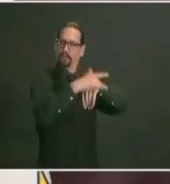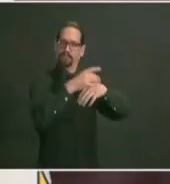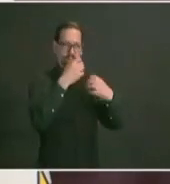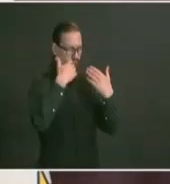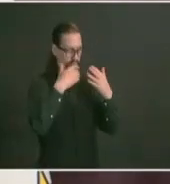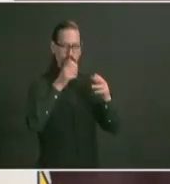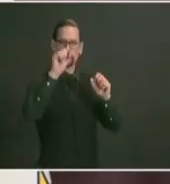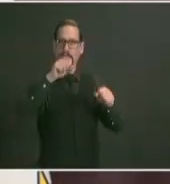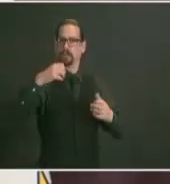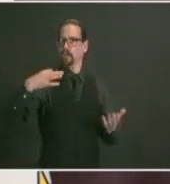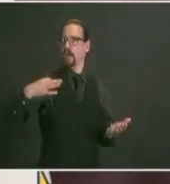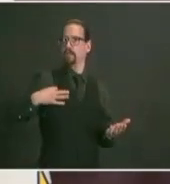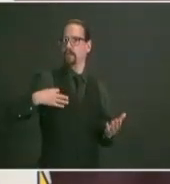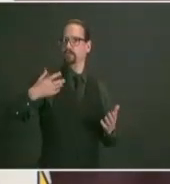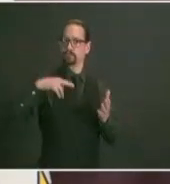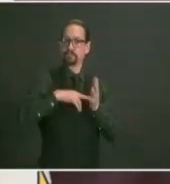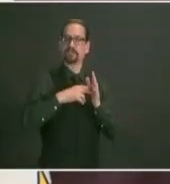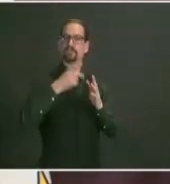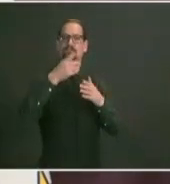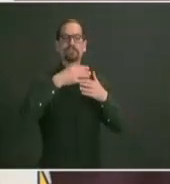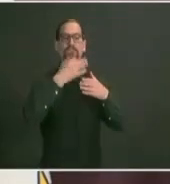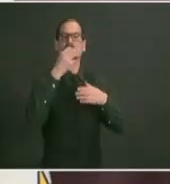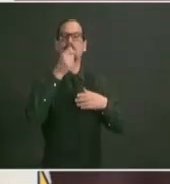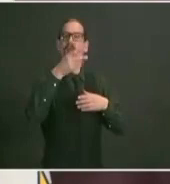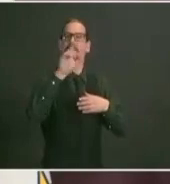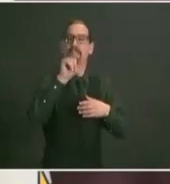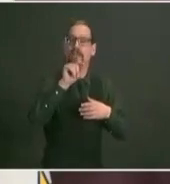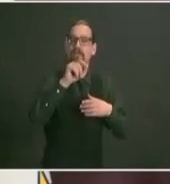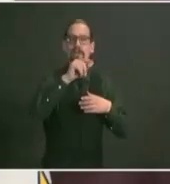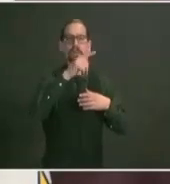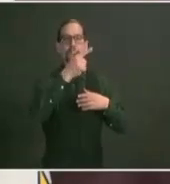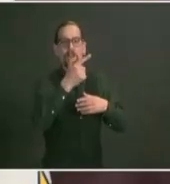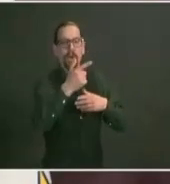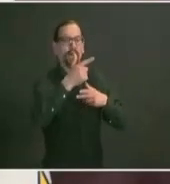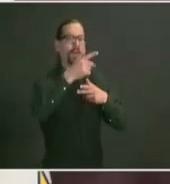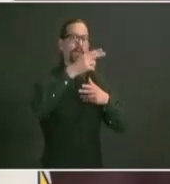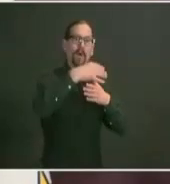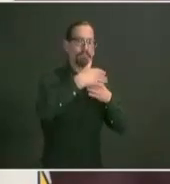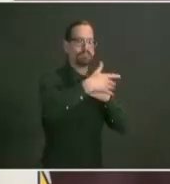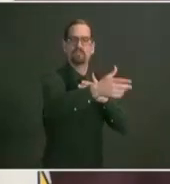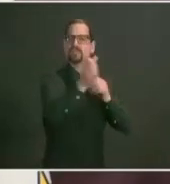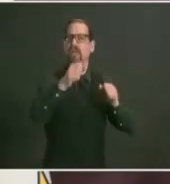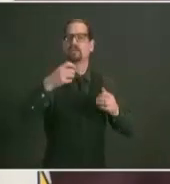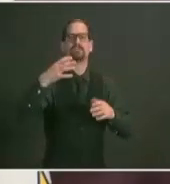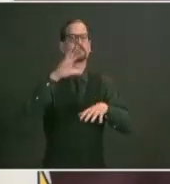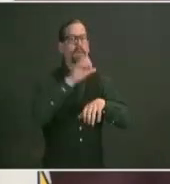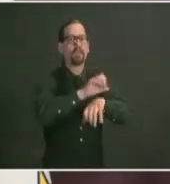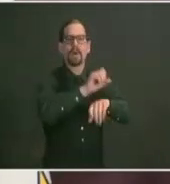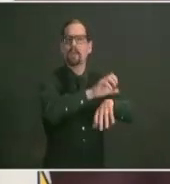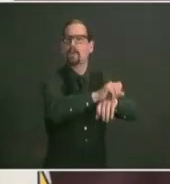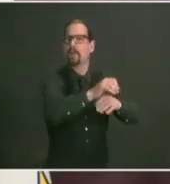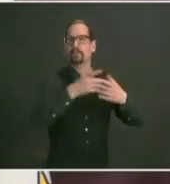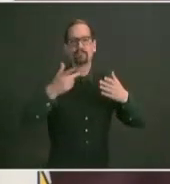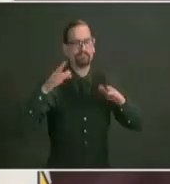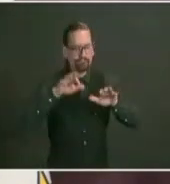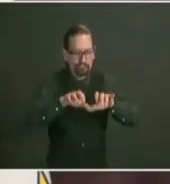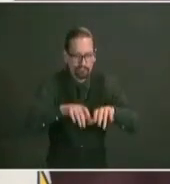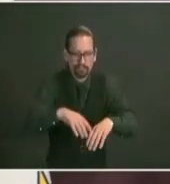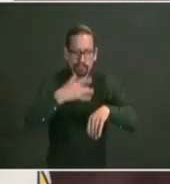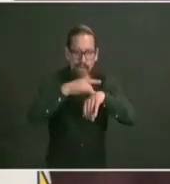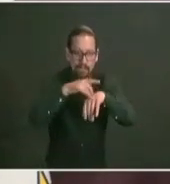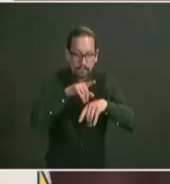start booking at that point for those 16 plus and be available for um the